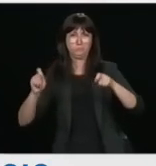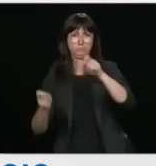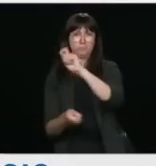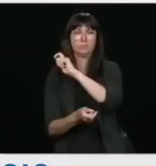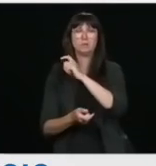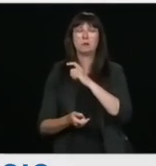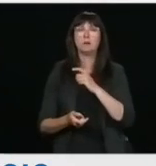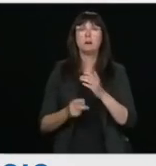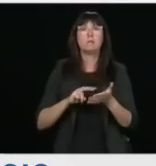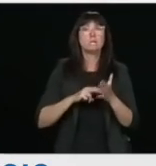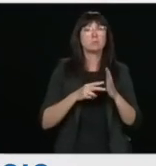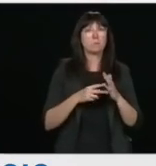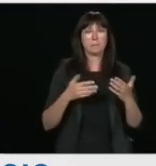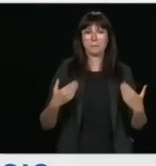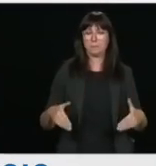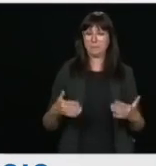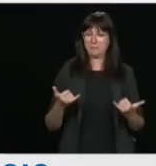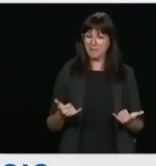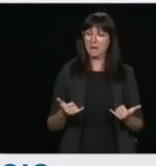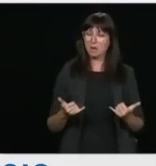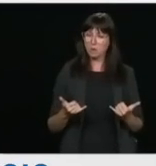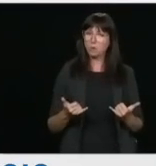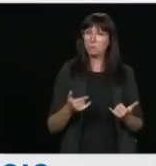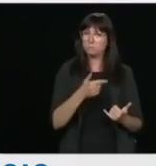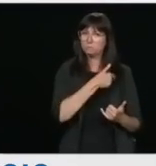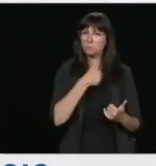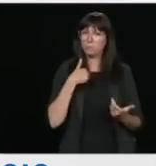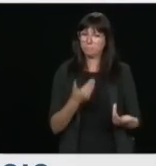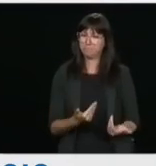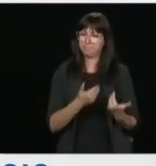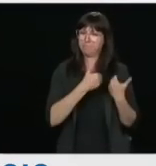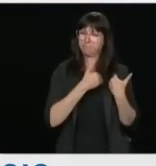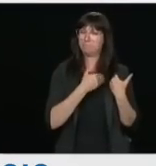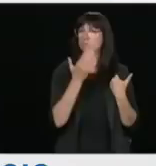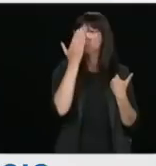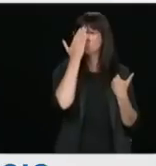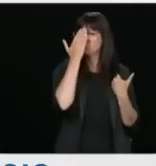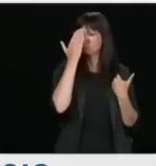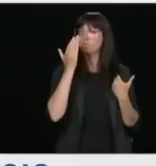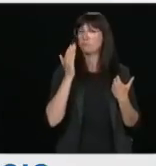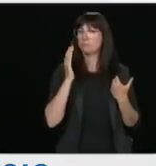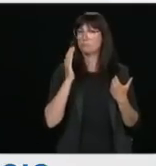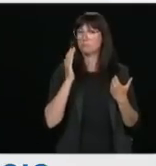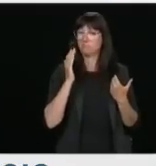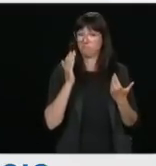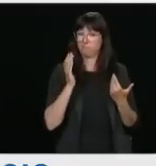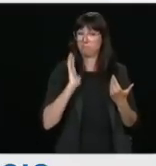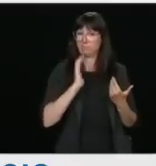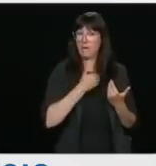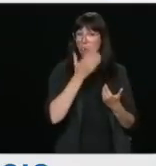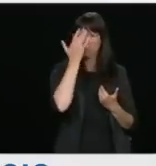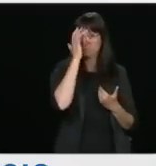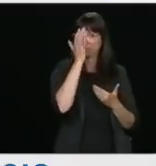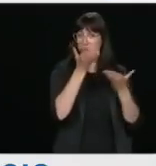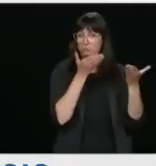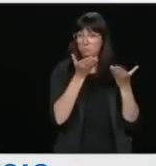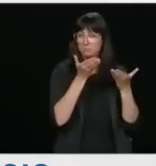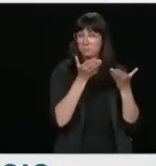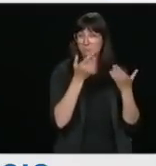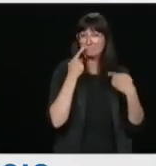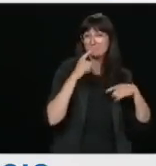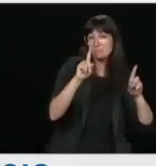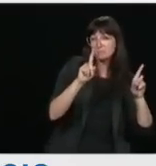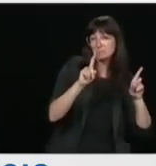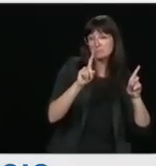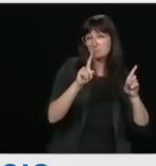is incumbent upon all of us to understand what are the effectiveness of the intelligence services and make sure that the proper